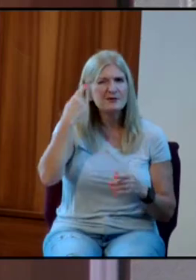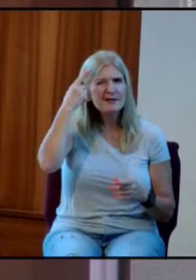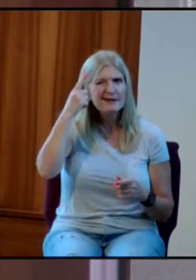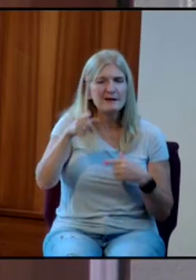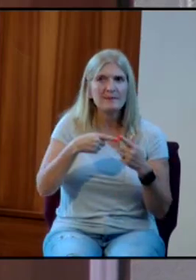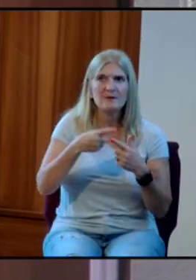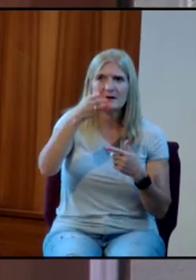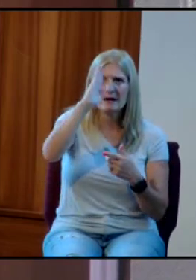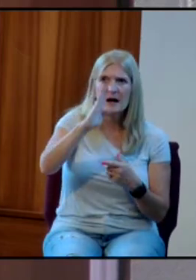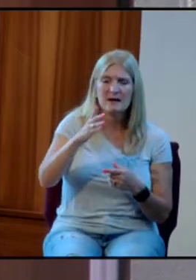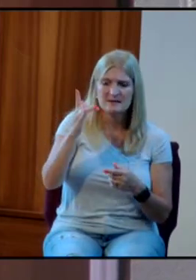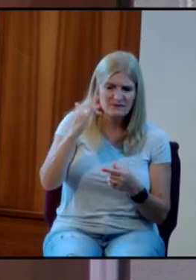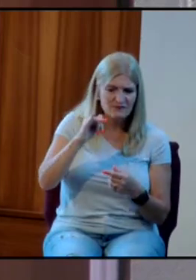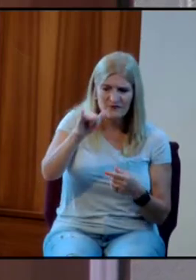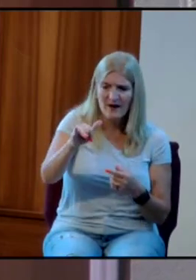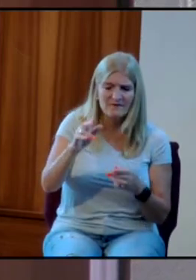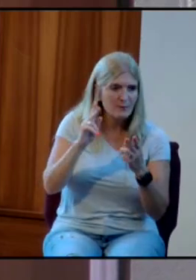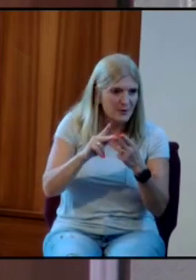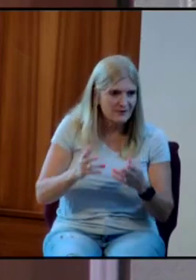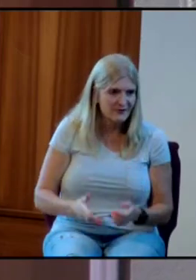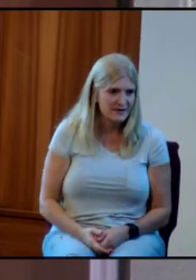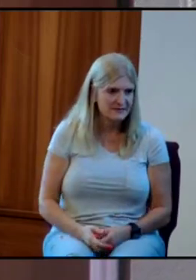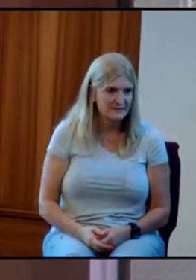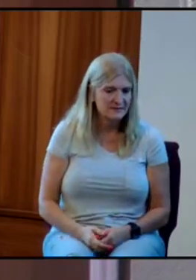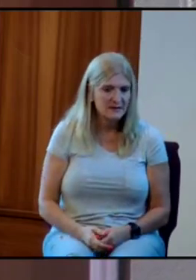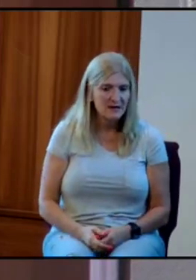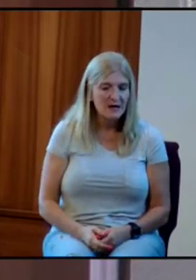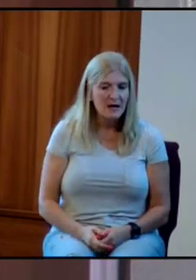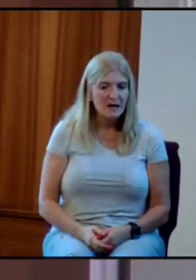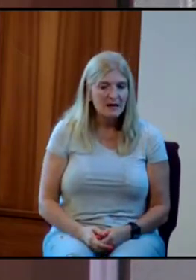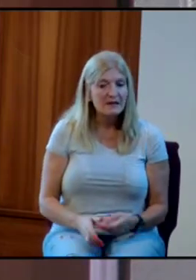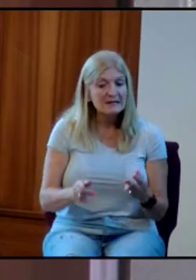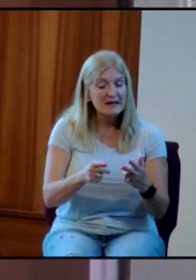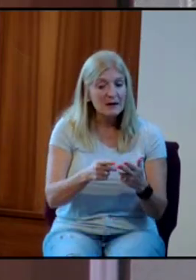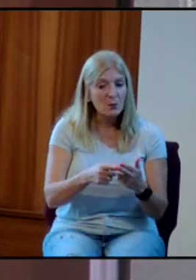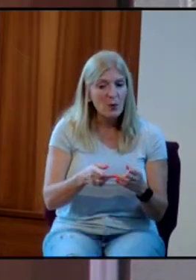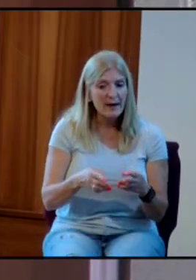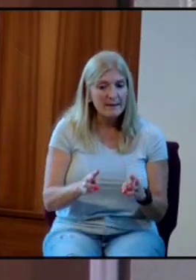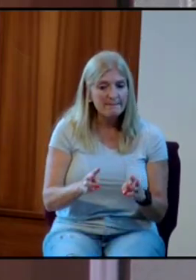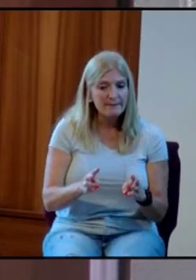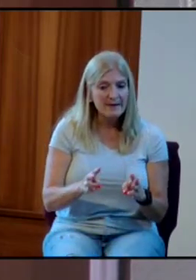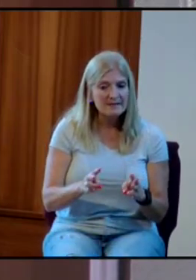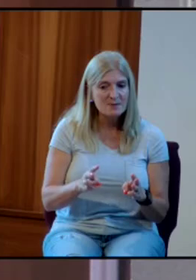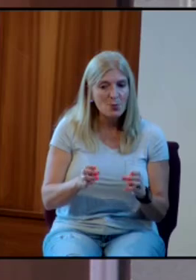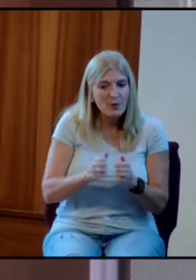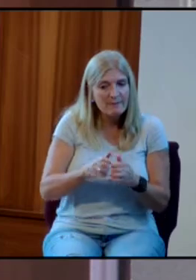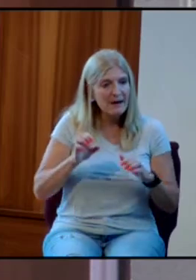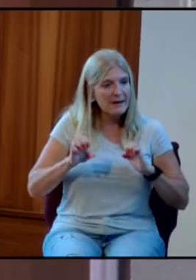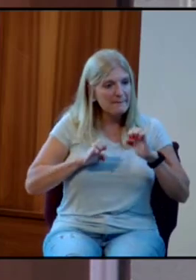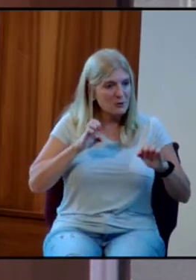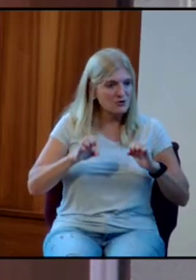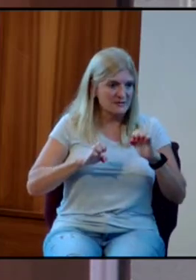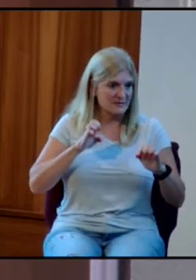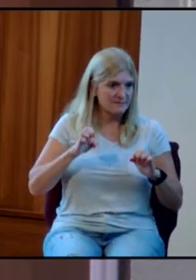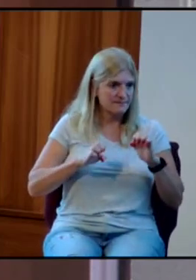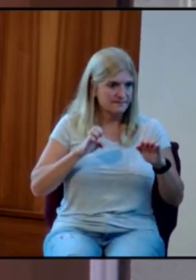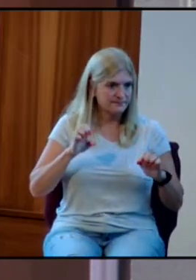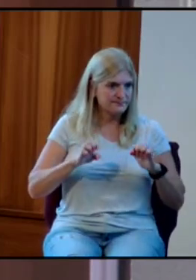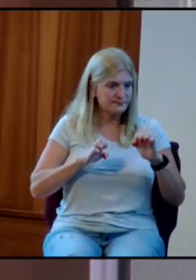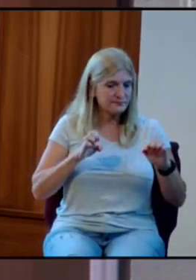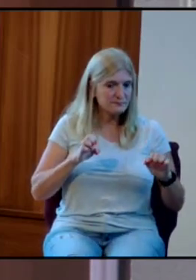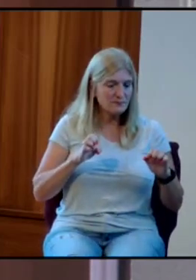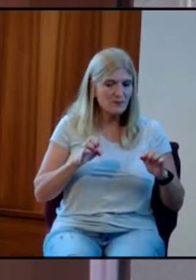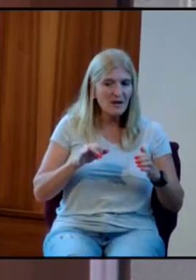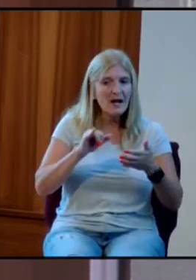perfect. All right, the second way I seek him with my whole heart is with my emotions. That's where I